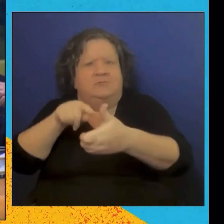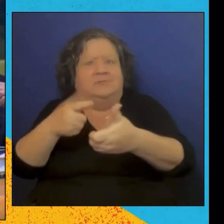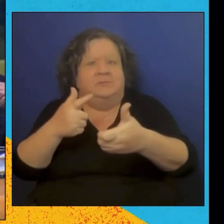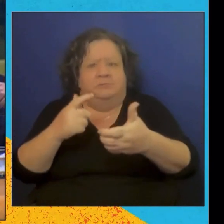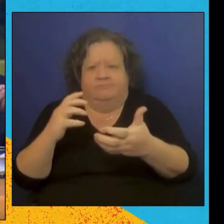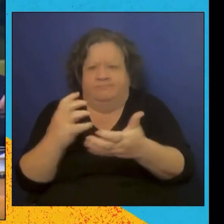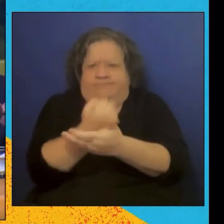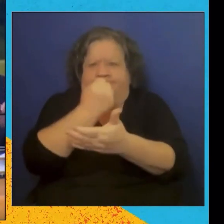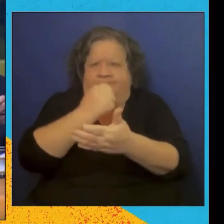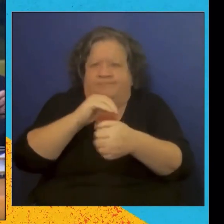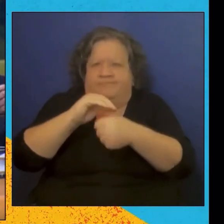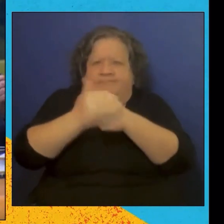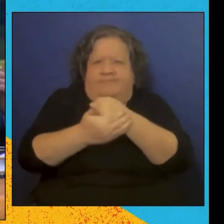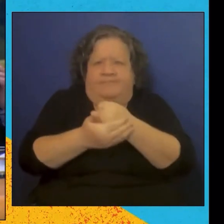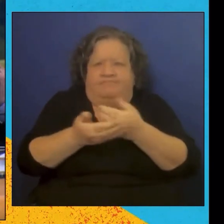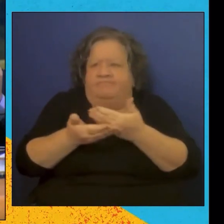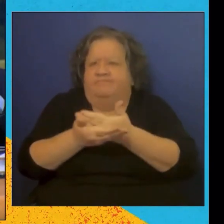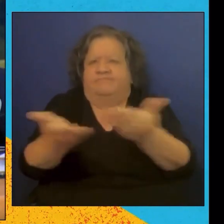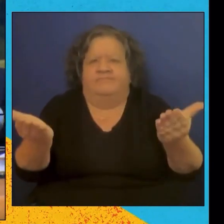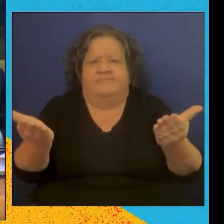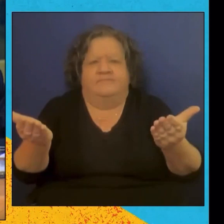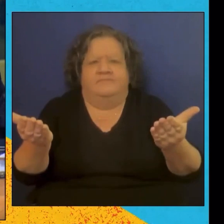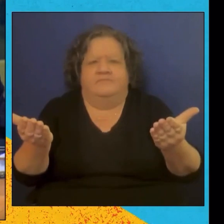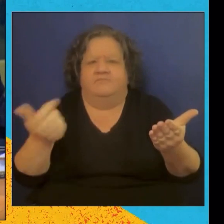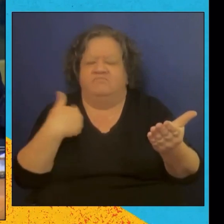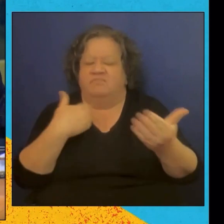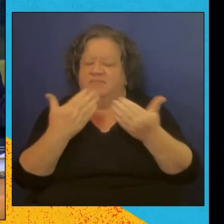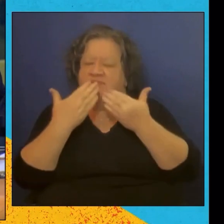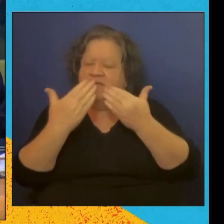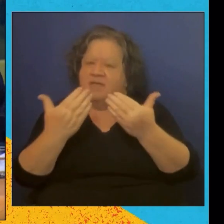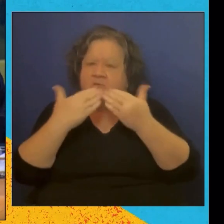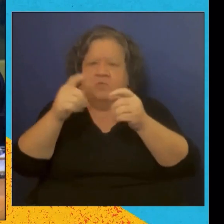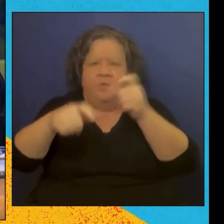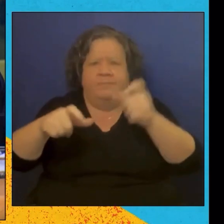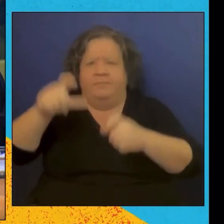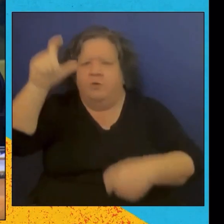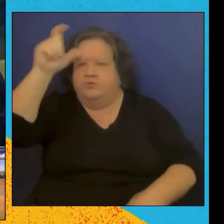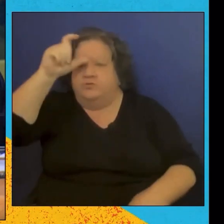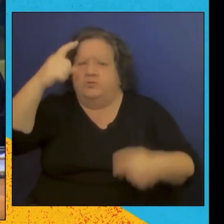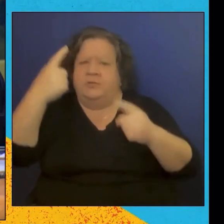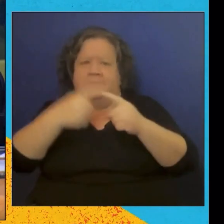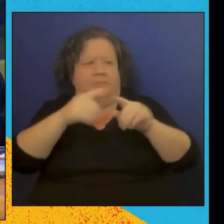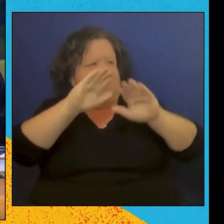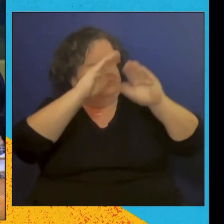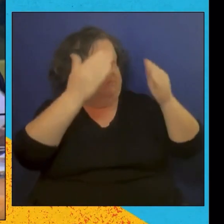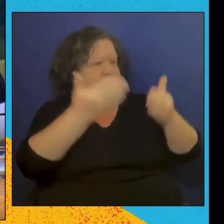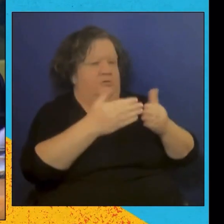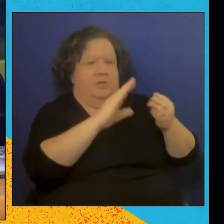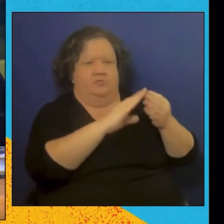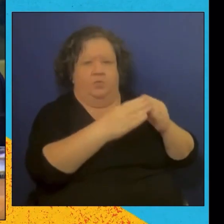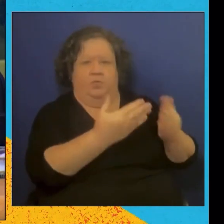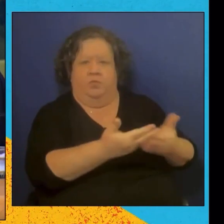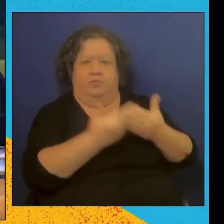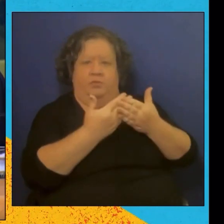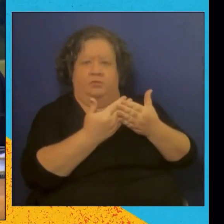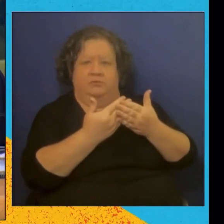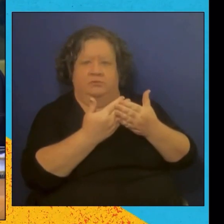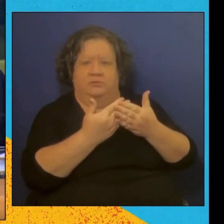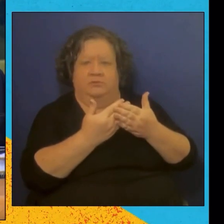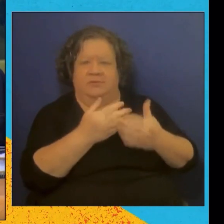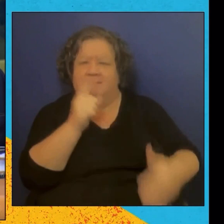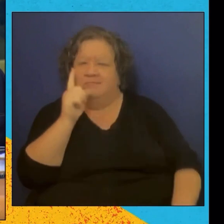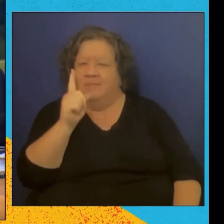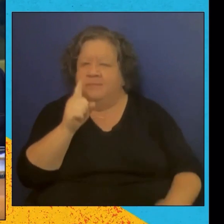of their magnitude, but also due to lack of conscience and scientific perspectives. We should not wait for